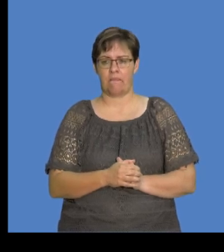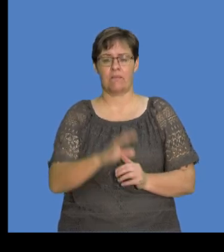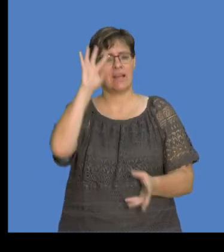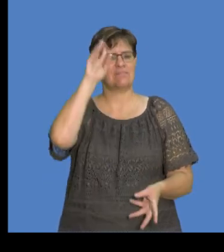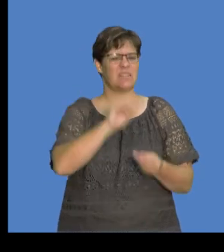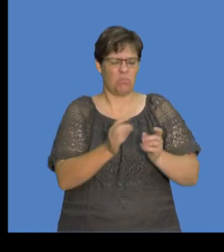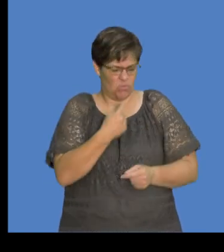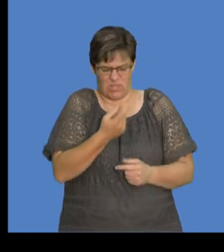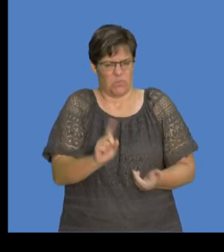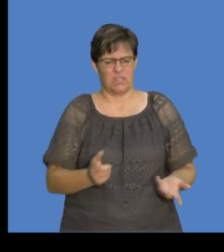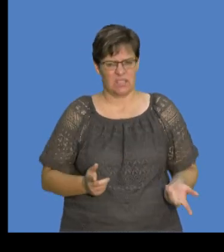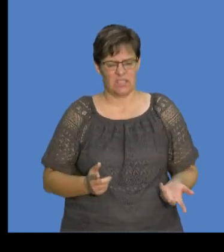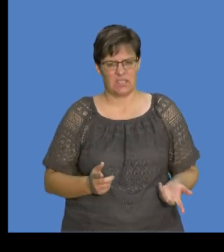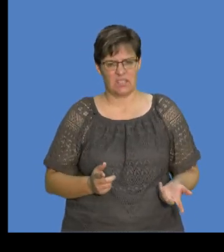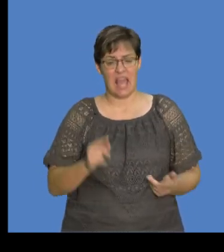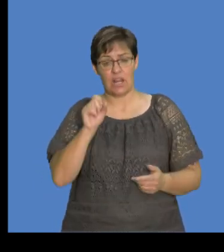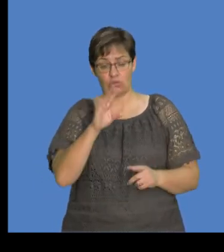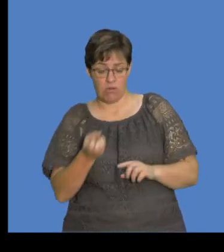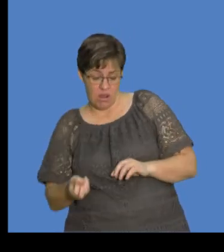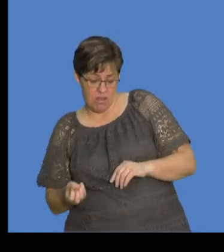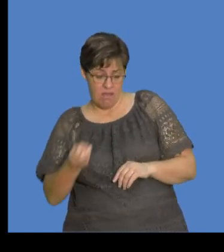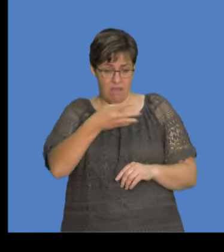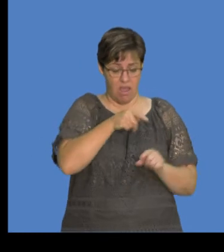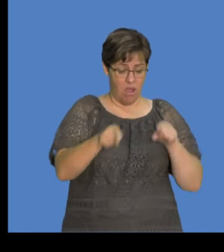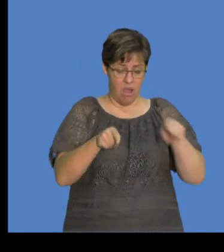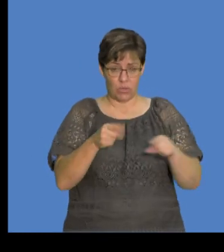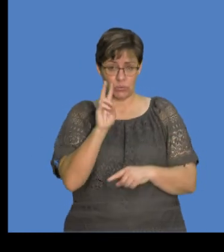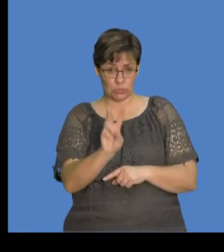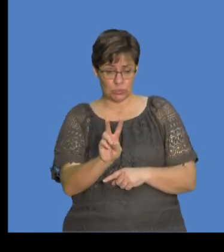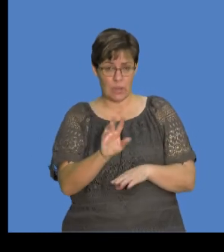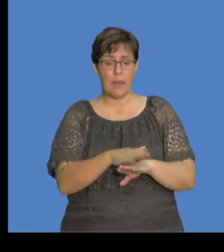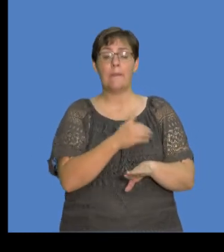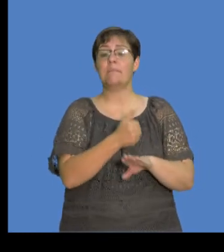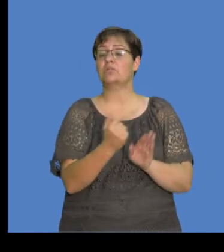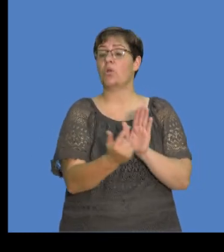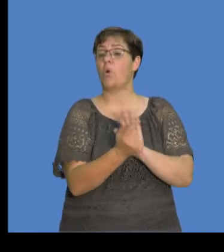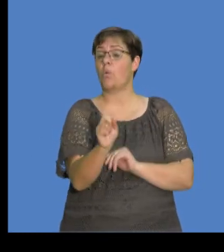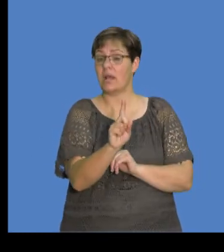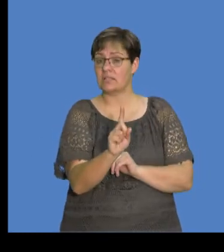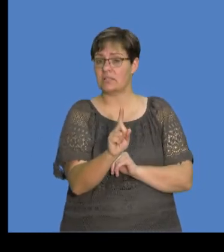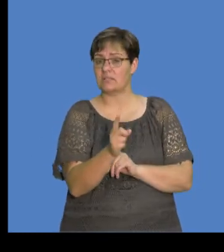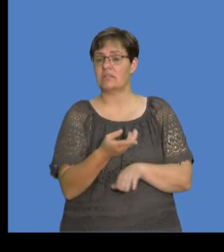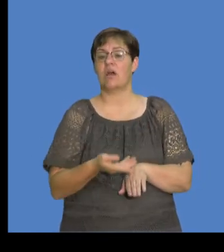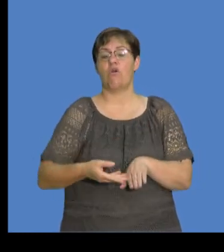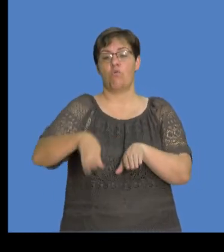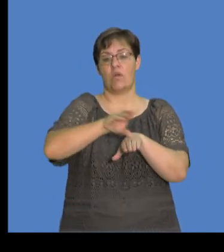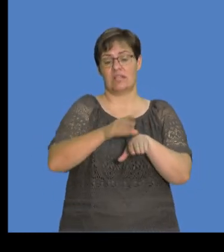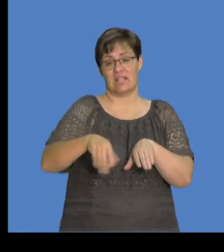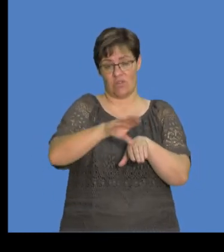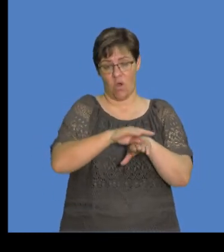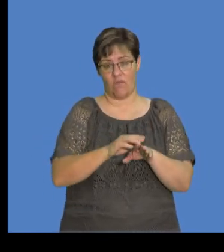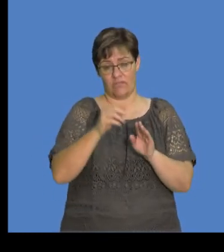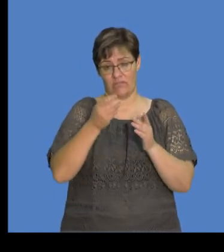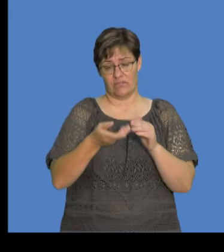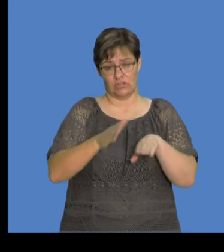in summary, what are we saying? The number of electrons transferred between two objects is based on the law of quantization of charge.